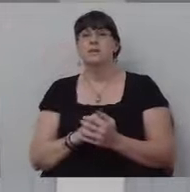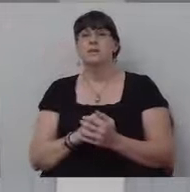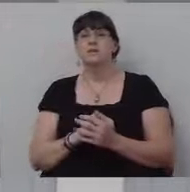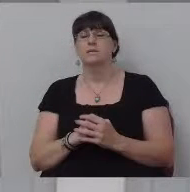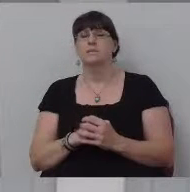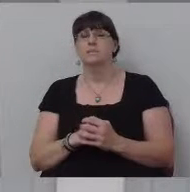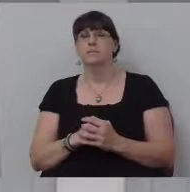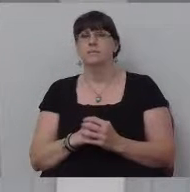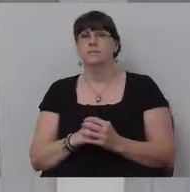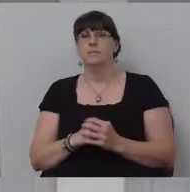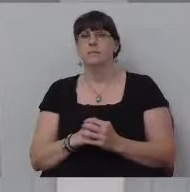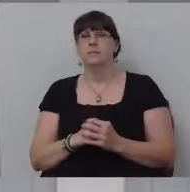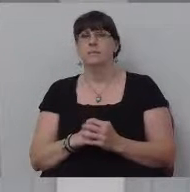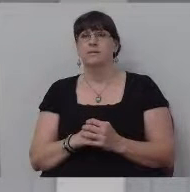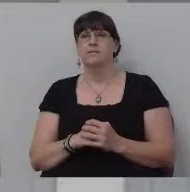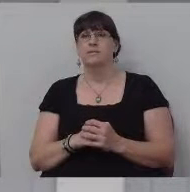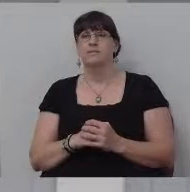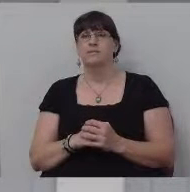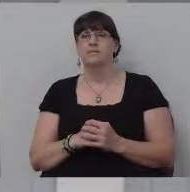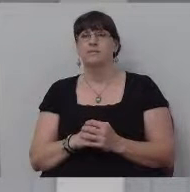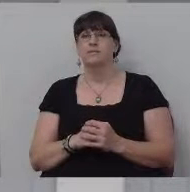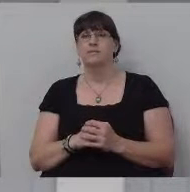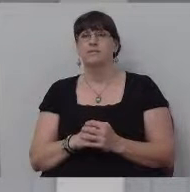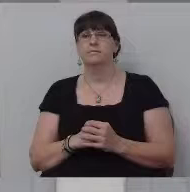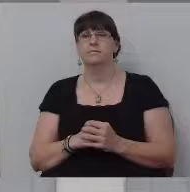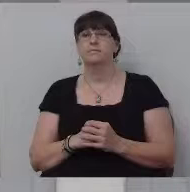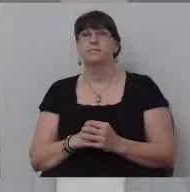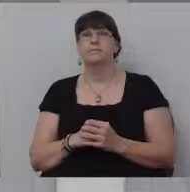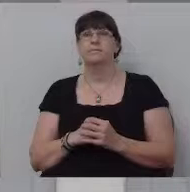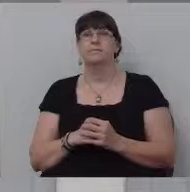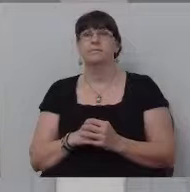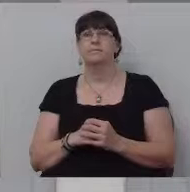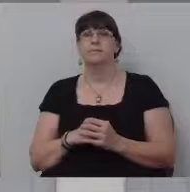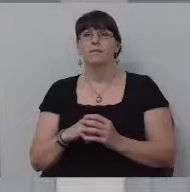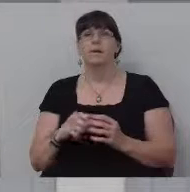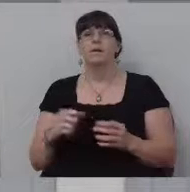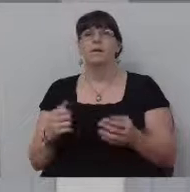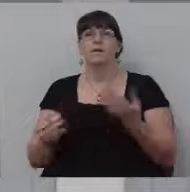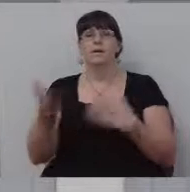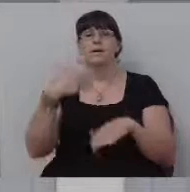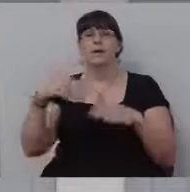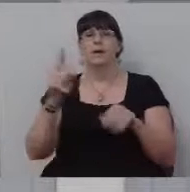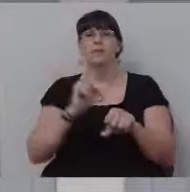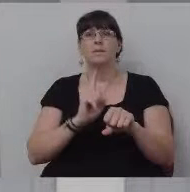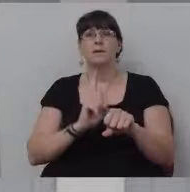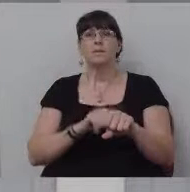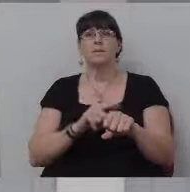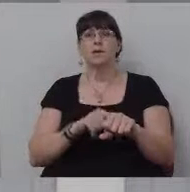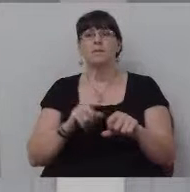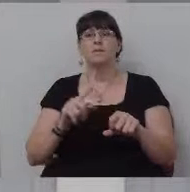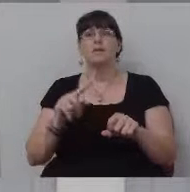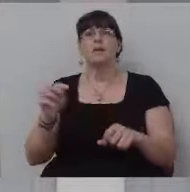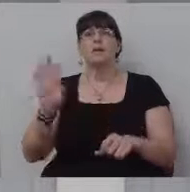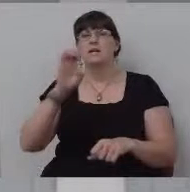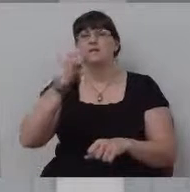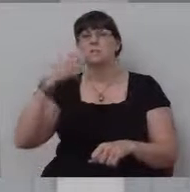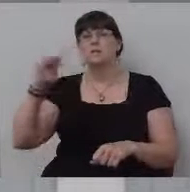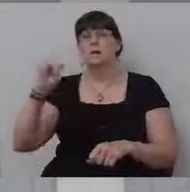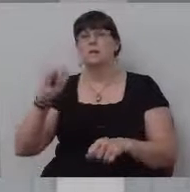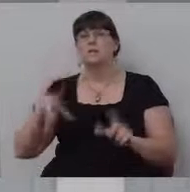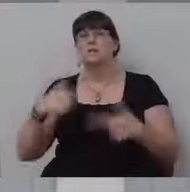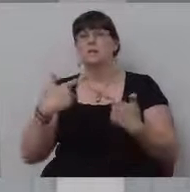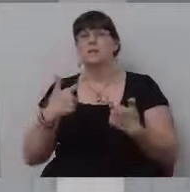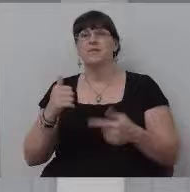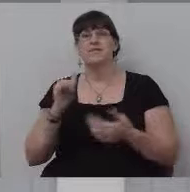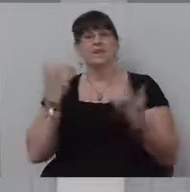rather I'll just kind of give to you one verse to kind of illustrate what I'm saying. But there came a point in Solomon's life where he had some questions. He says in